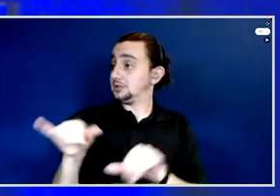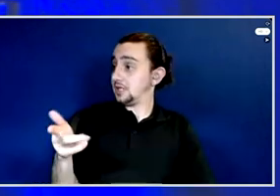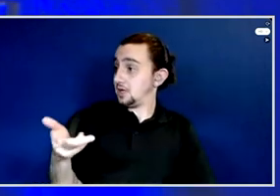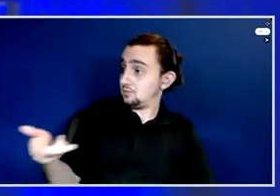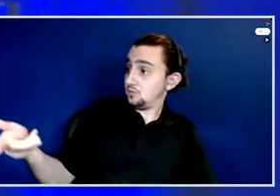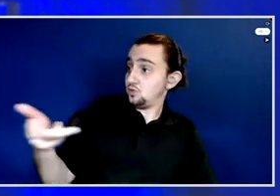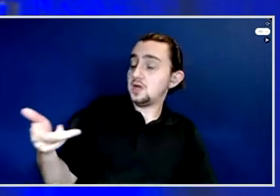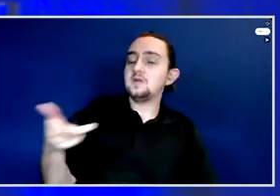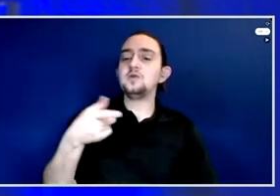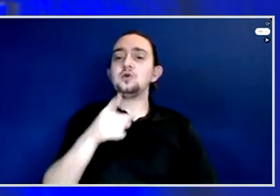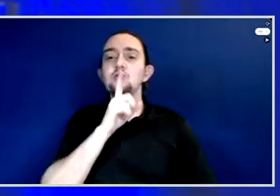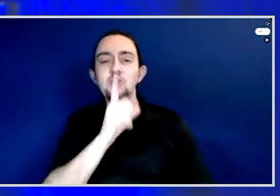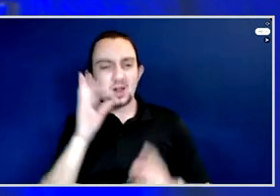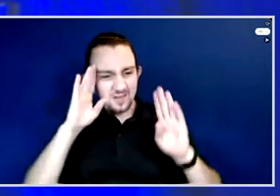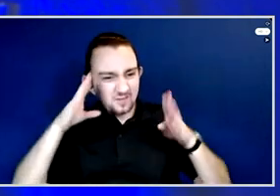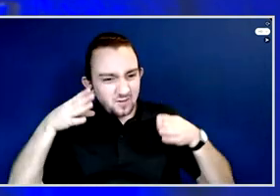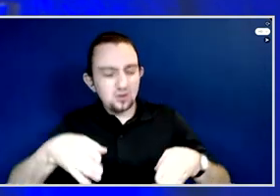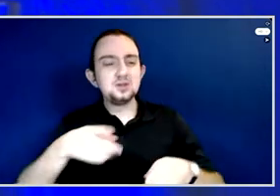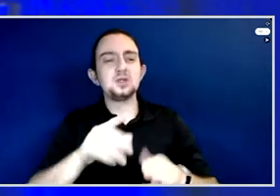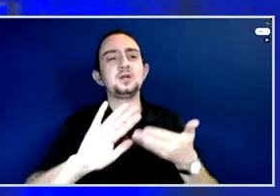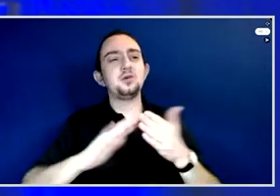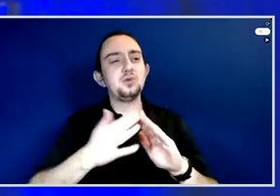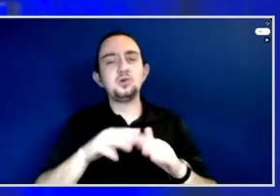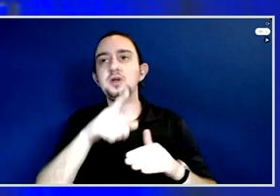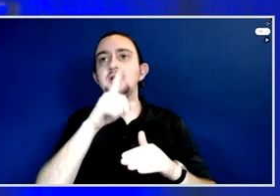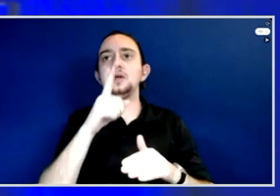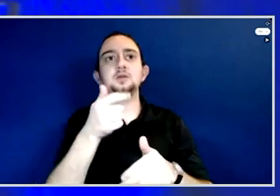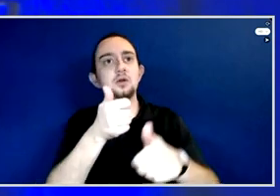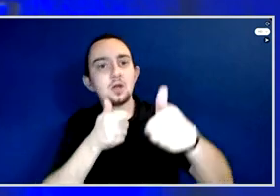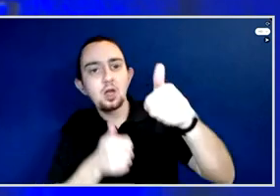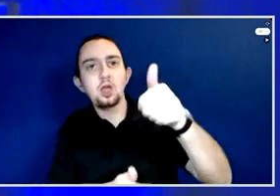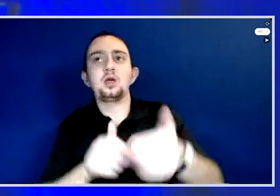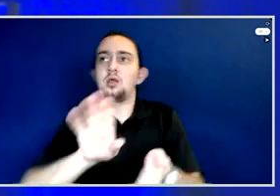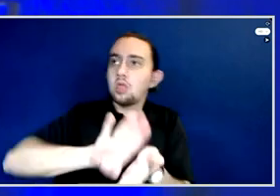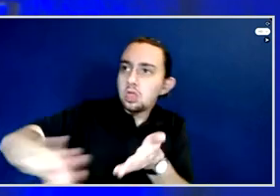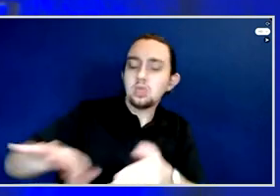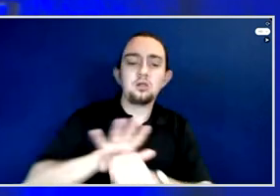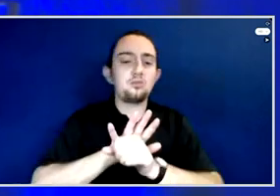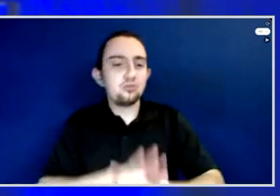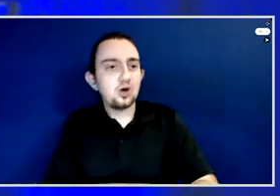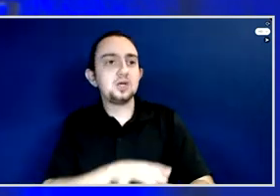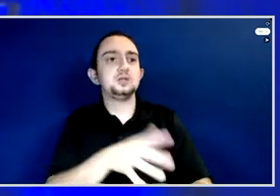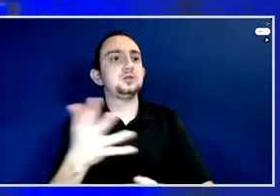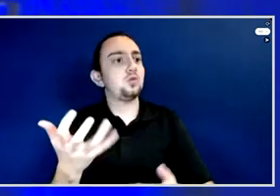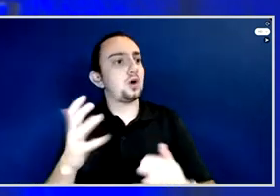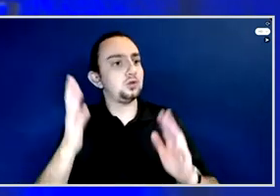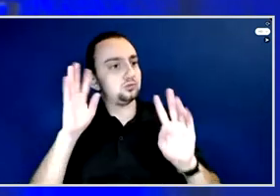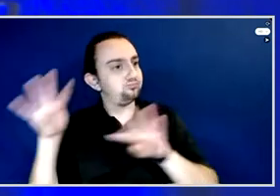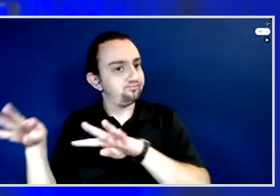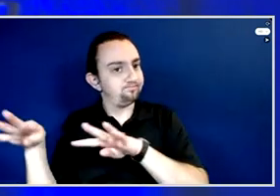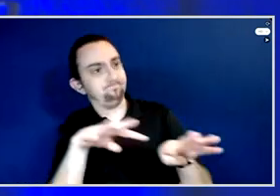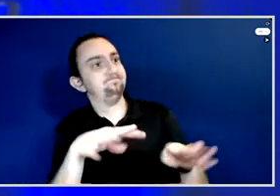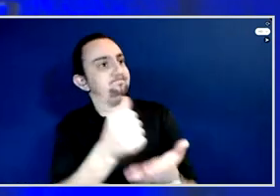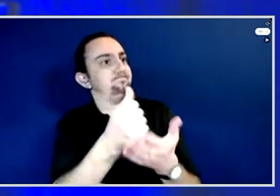disproportionately impacted by corruption has been a hallmark of much of this work, and that's something that really stands out.